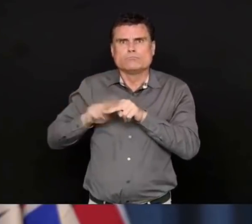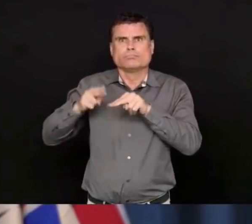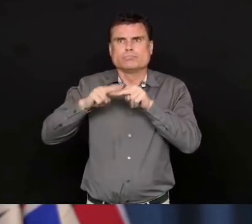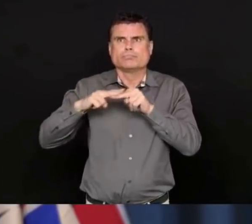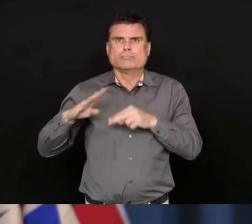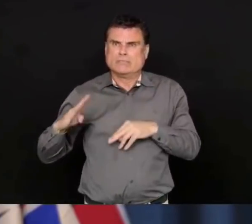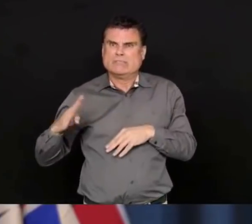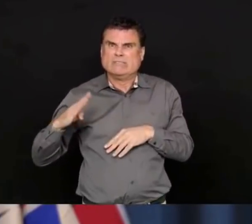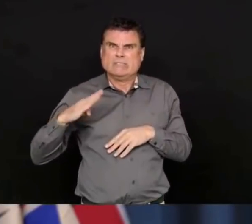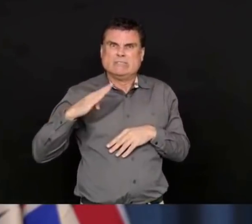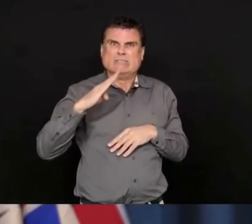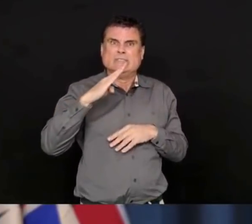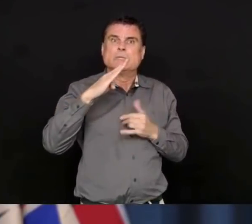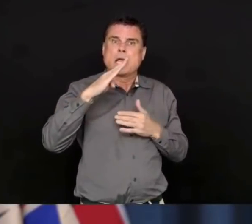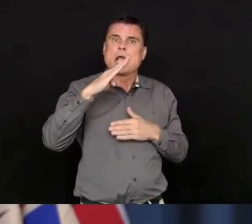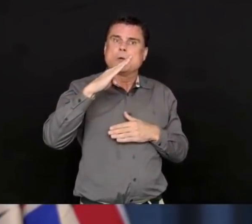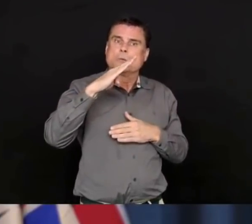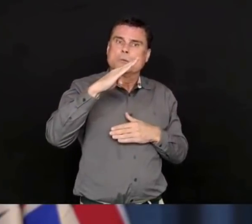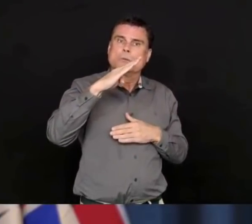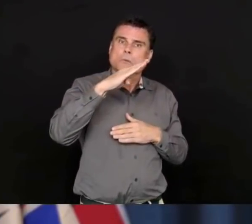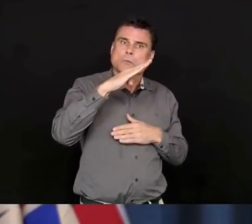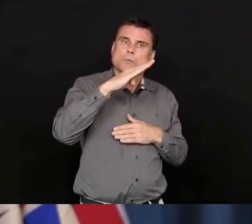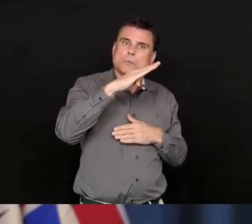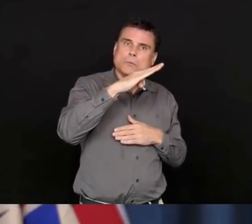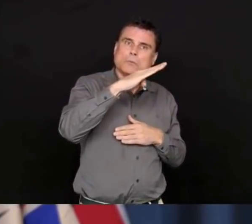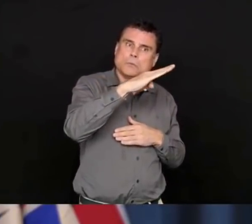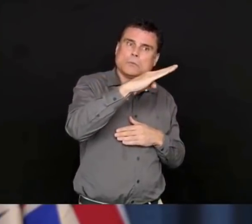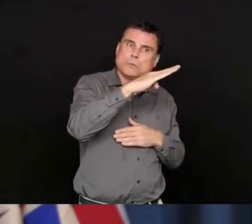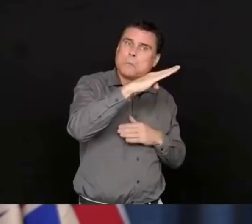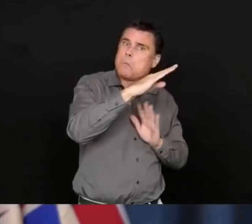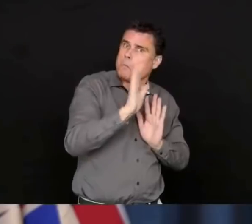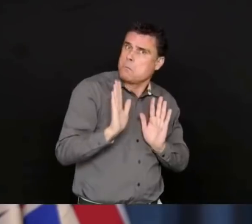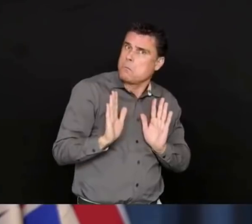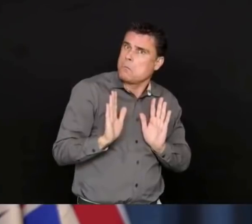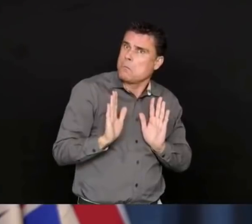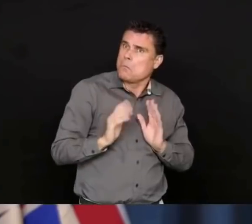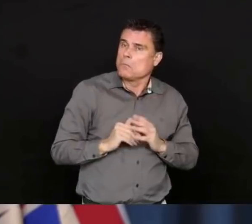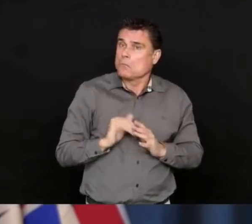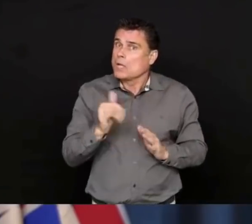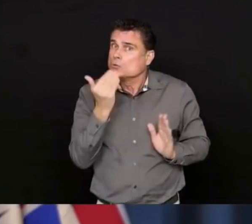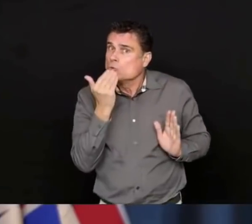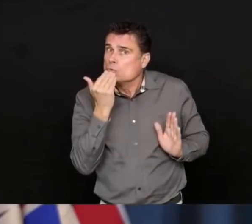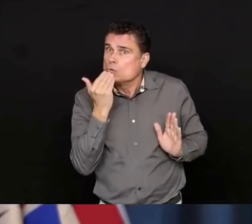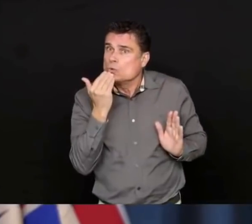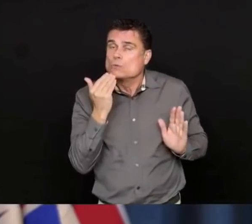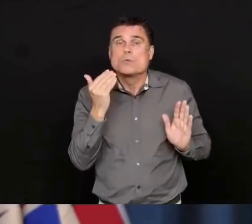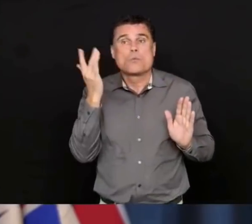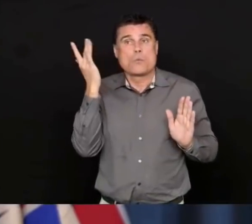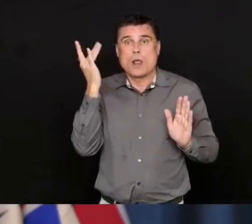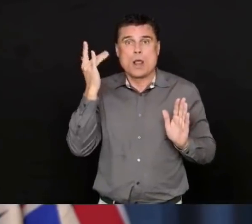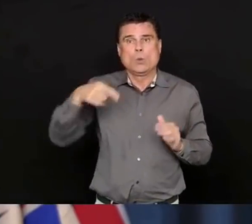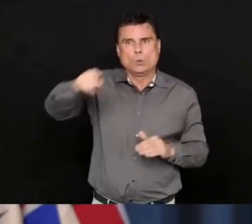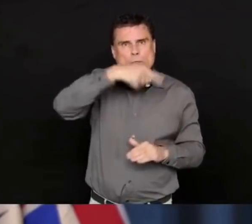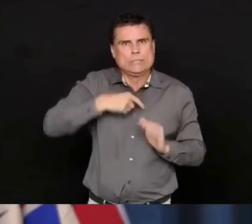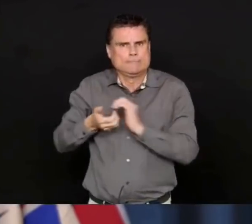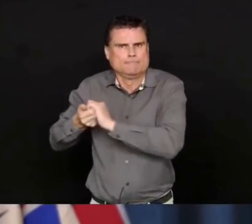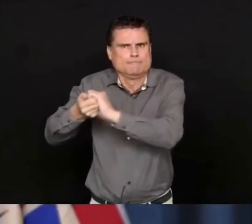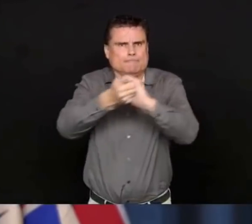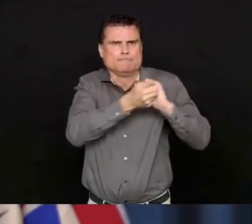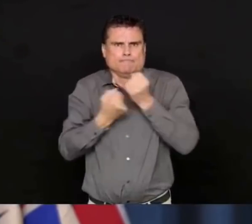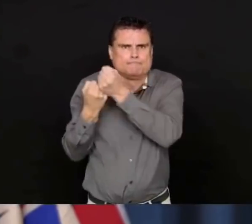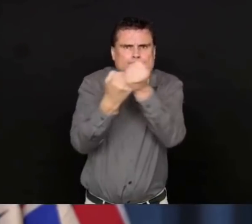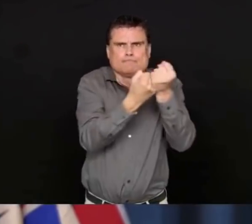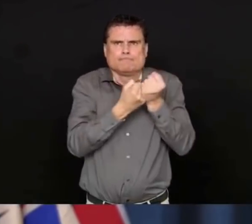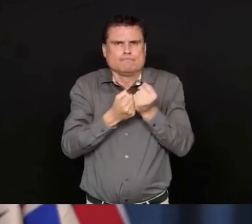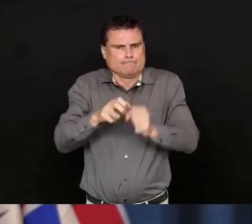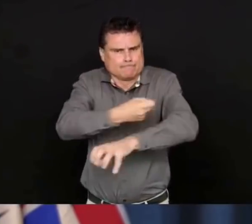making over these past few weeks. But we must keep that firewall strong. My focus this week is to